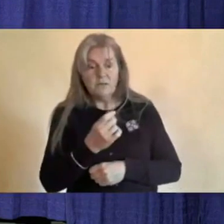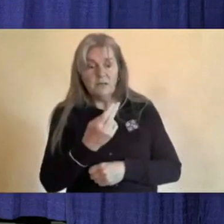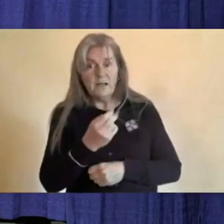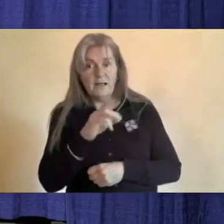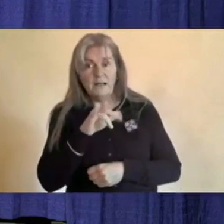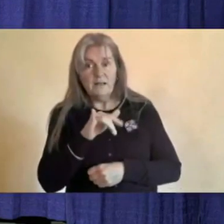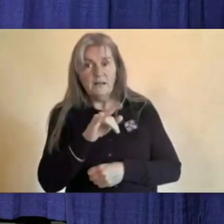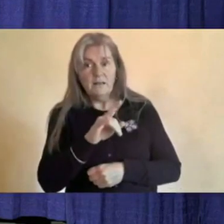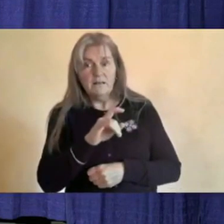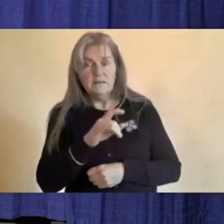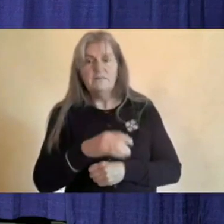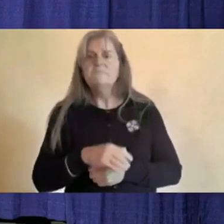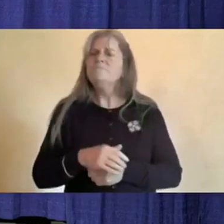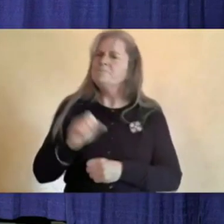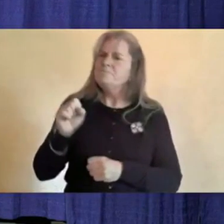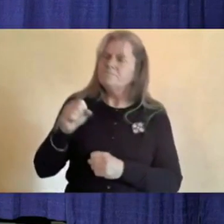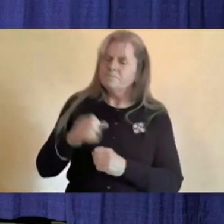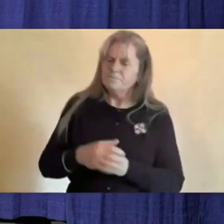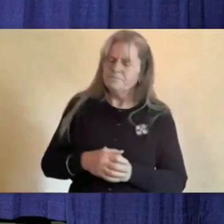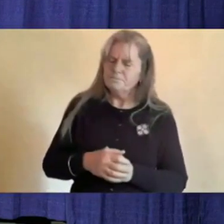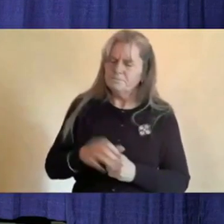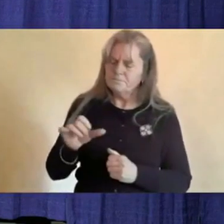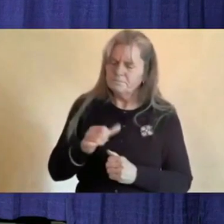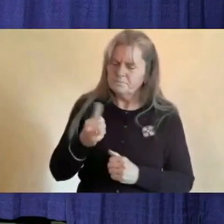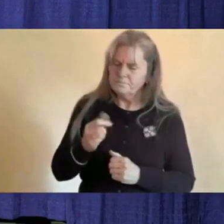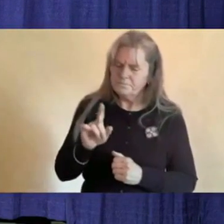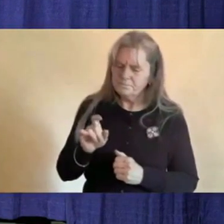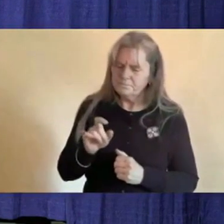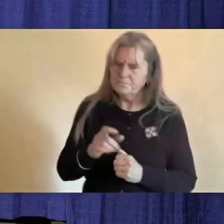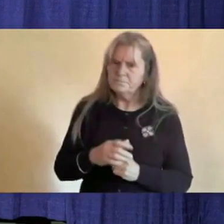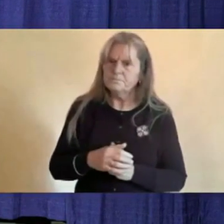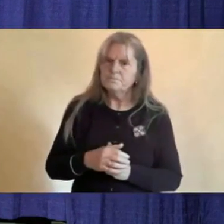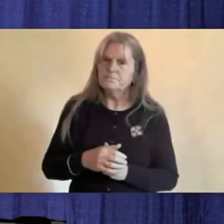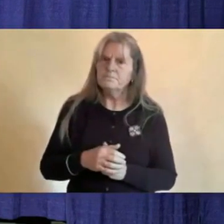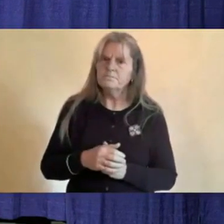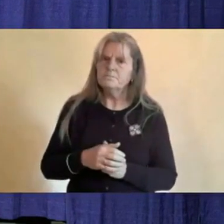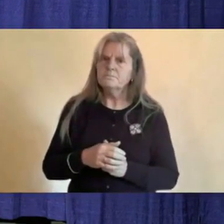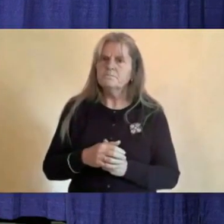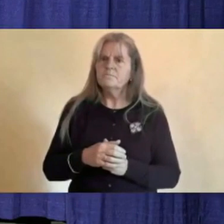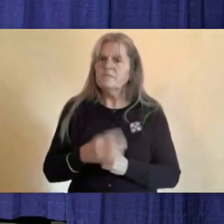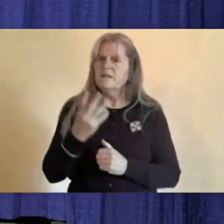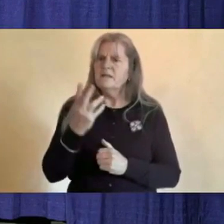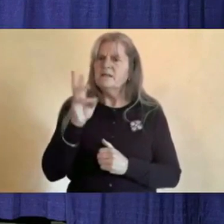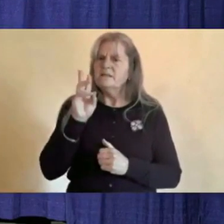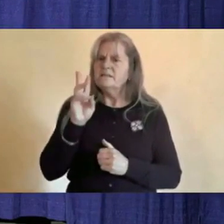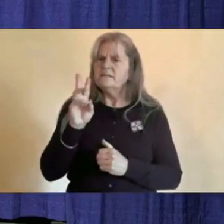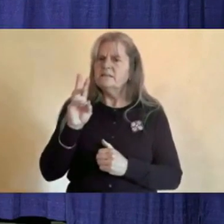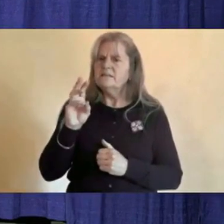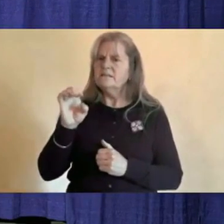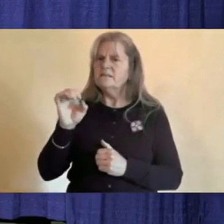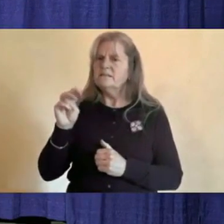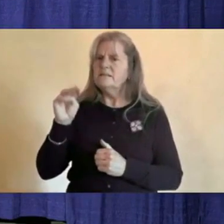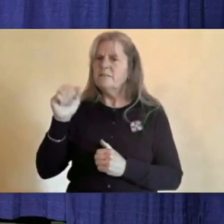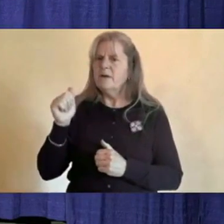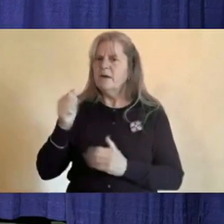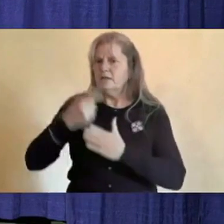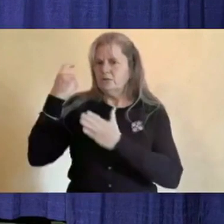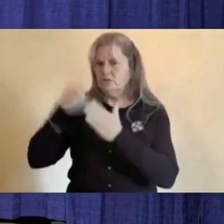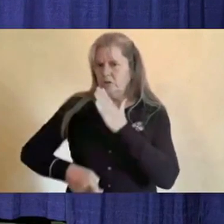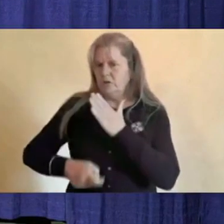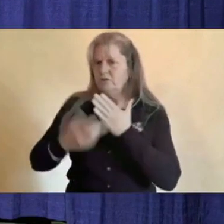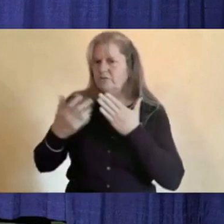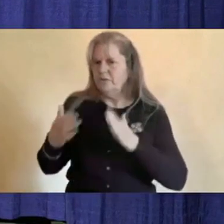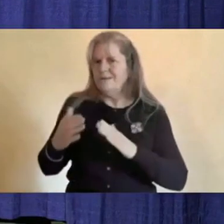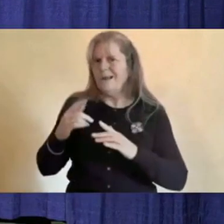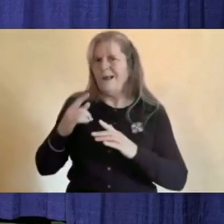Thanks. Yeah, my other question was the six new charges. I know identifying information can't be shared, but I wanted to confirm